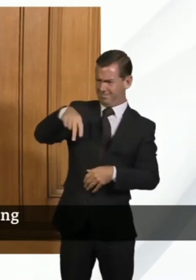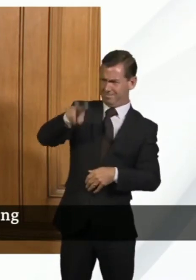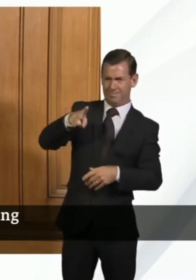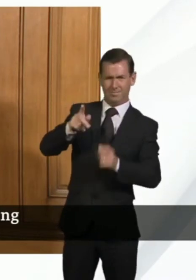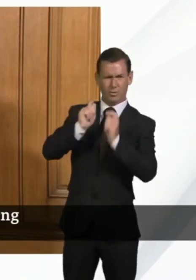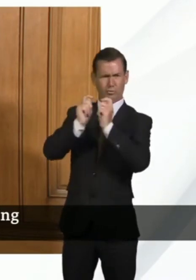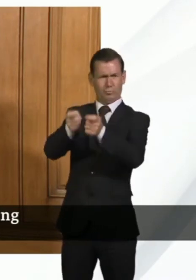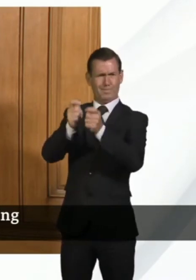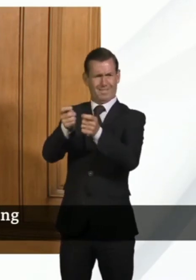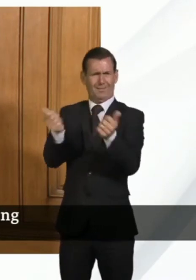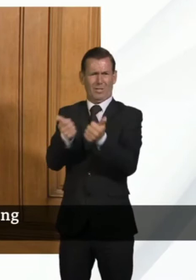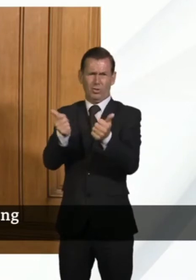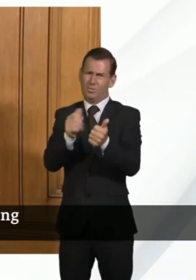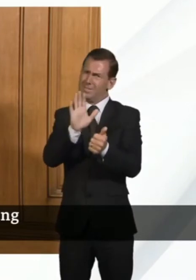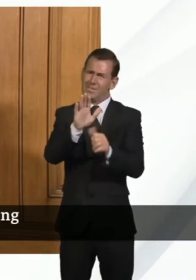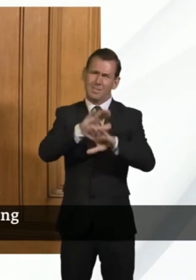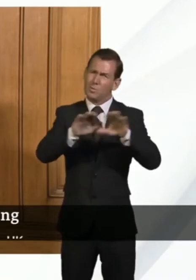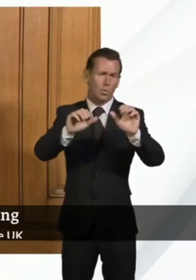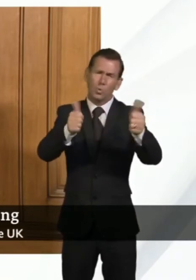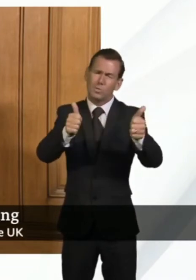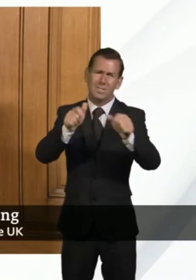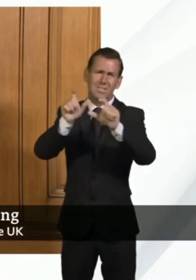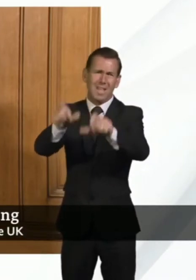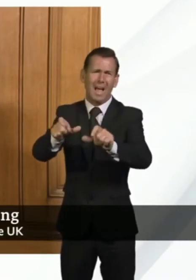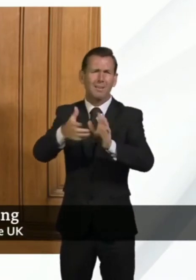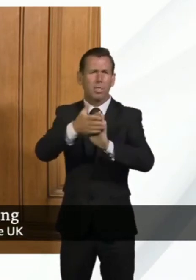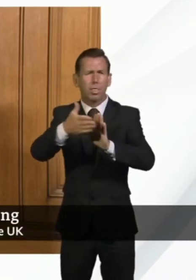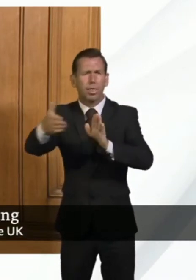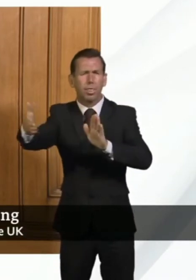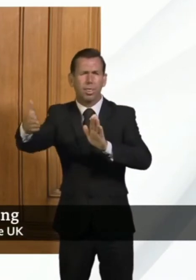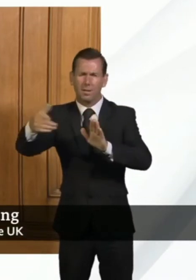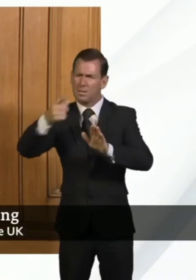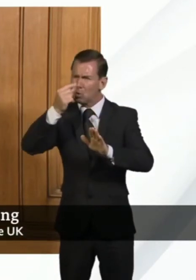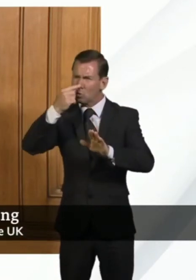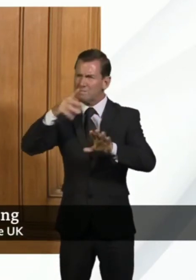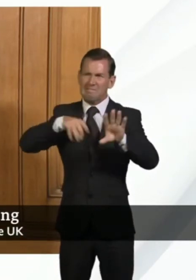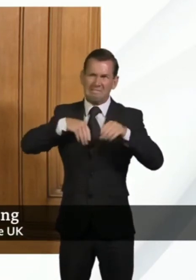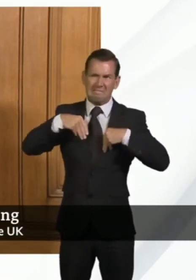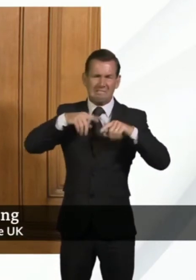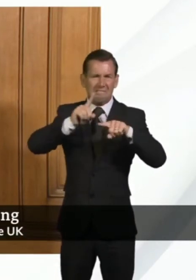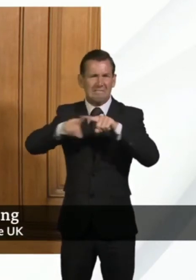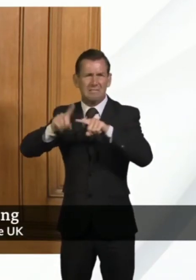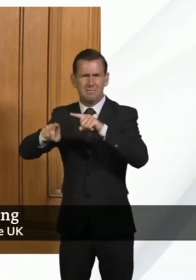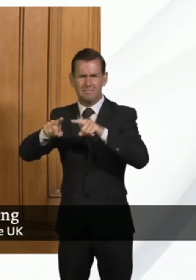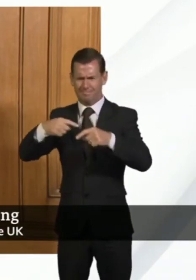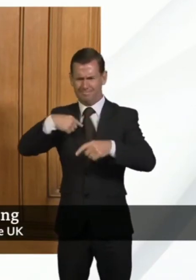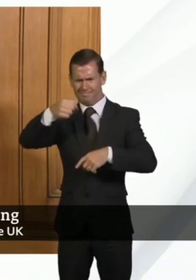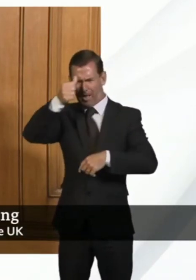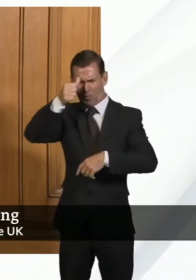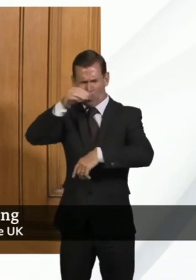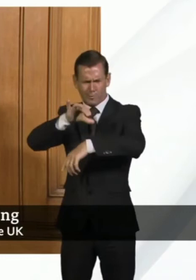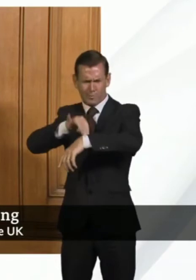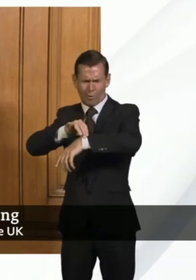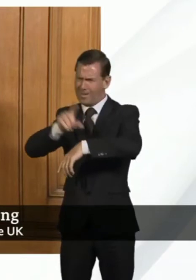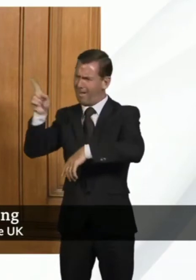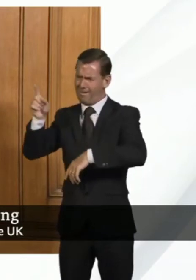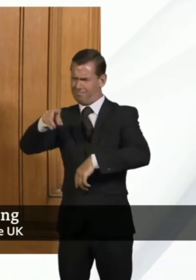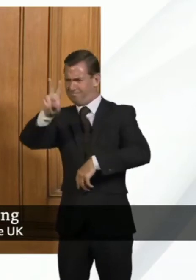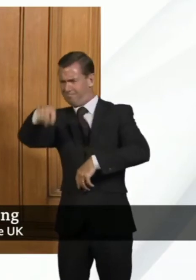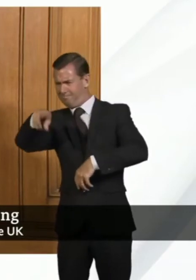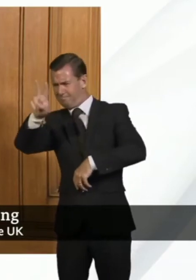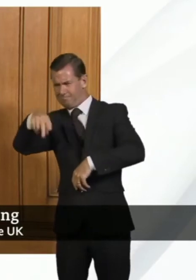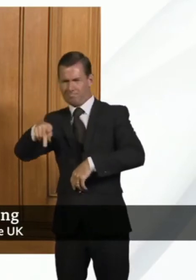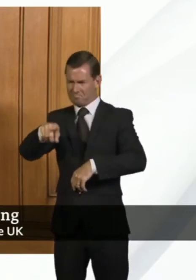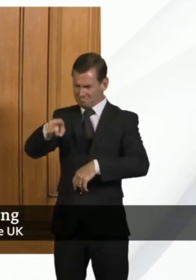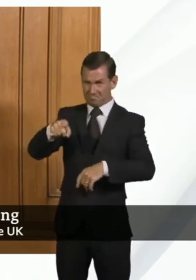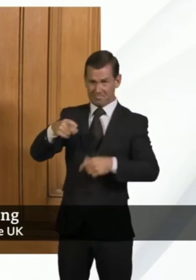can be harmful to individuals. So I'm absolutely sure that my medical colleagues would not be discharging patients under any